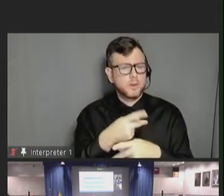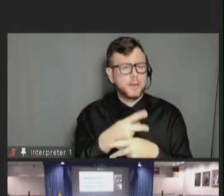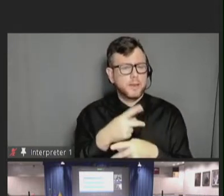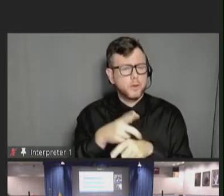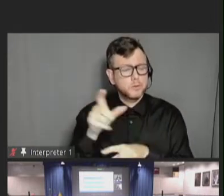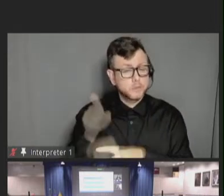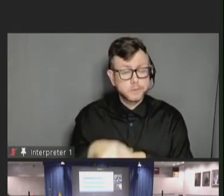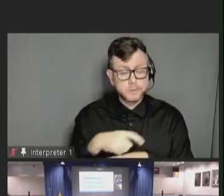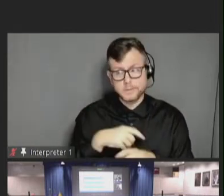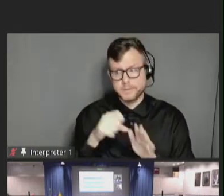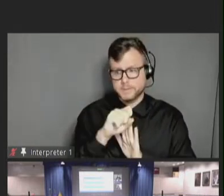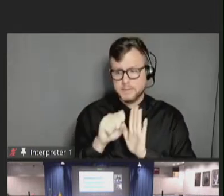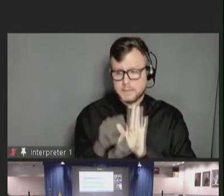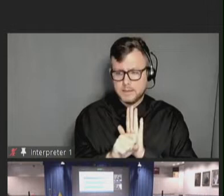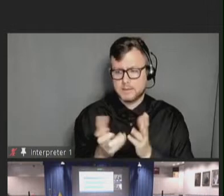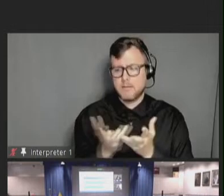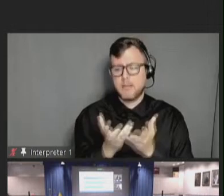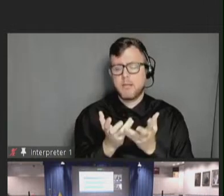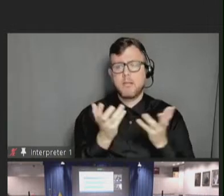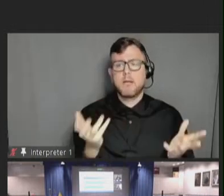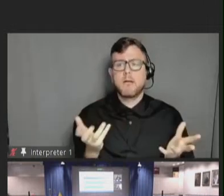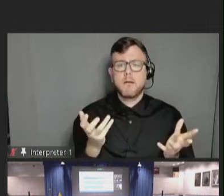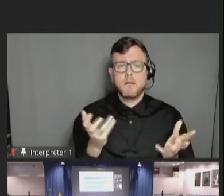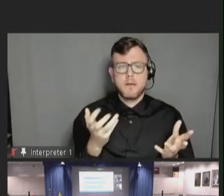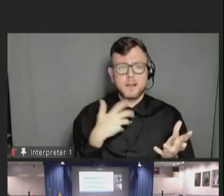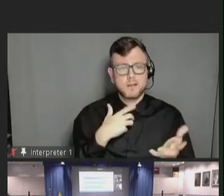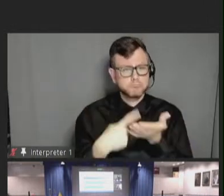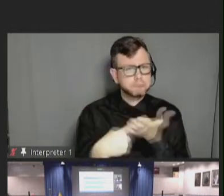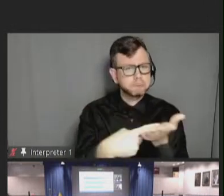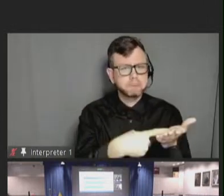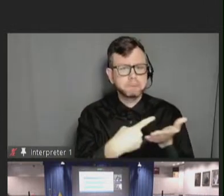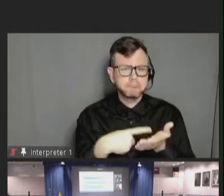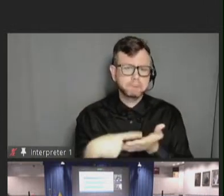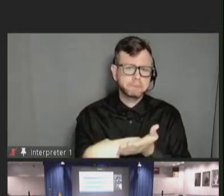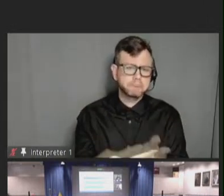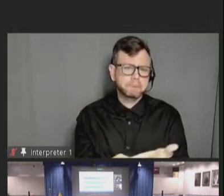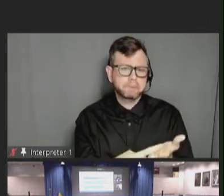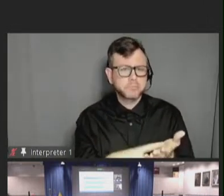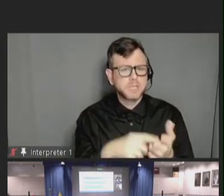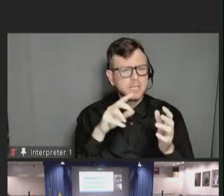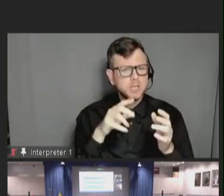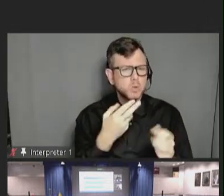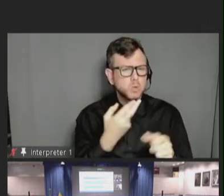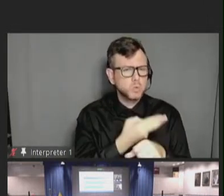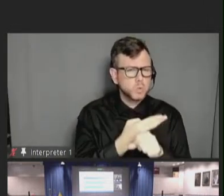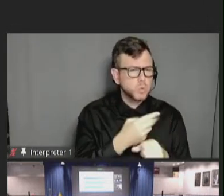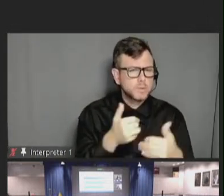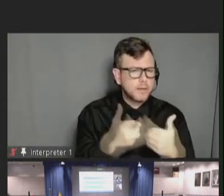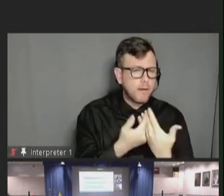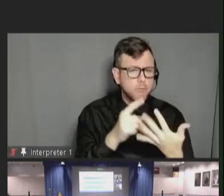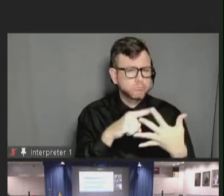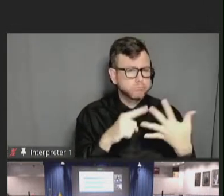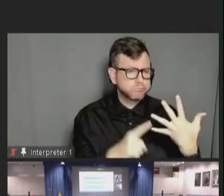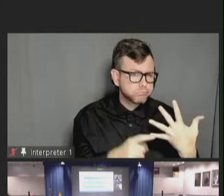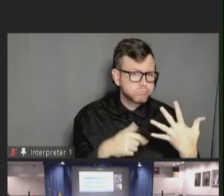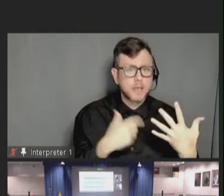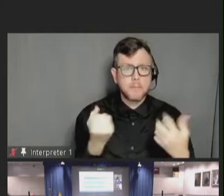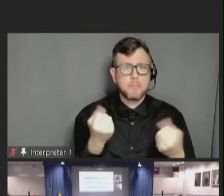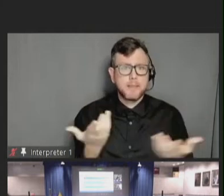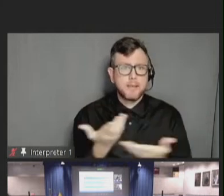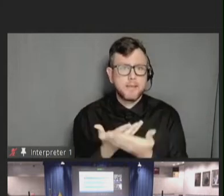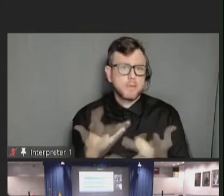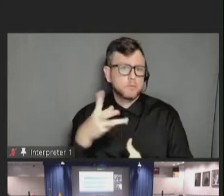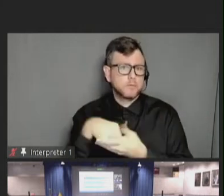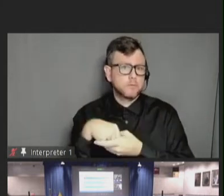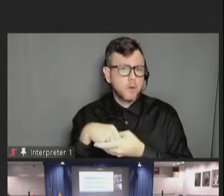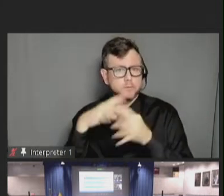had a lot of discussion about how to use these funds. And there are a number of things states are doing. But I did